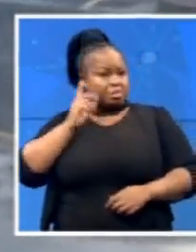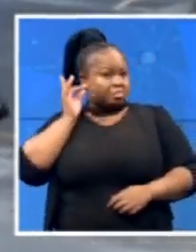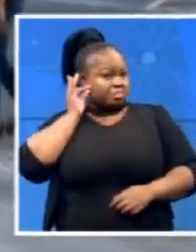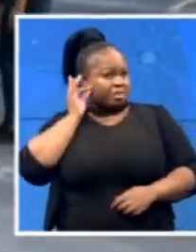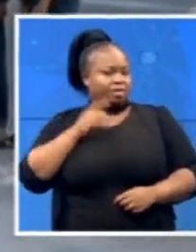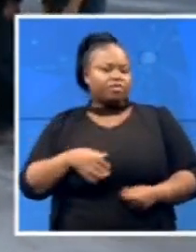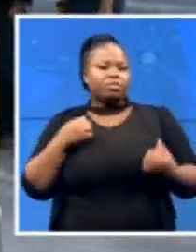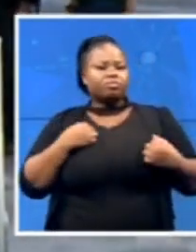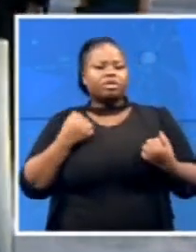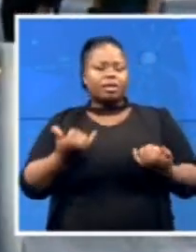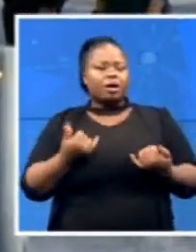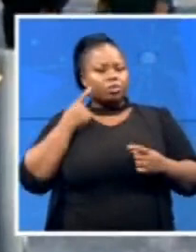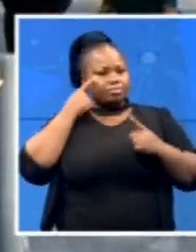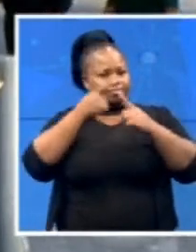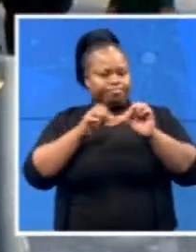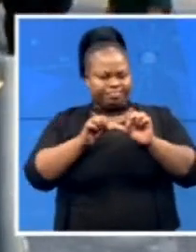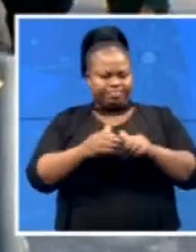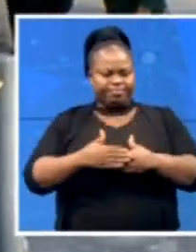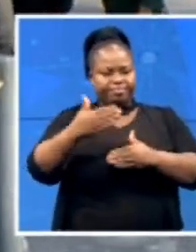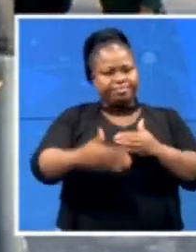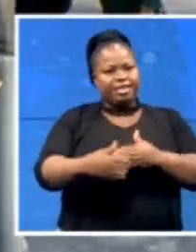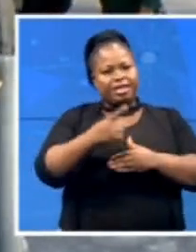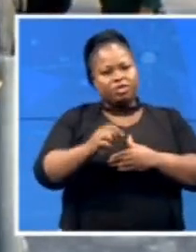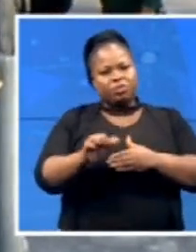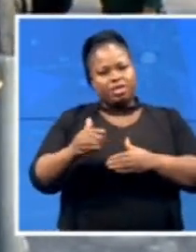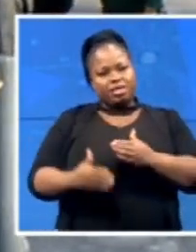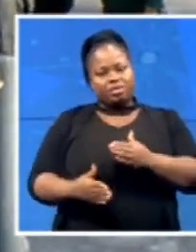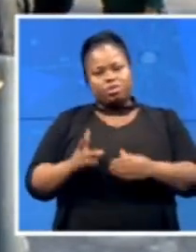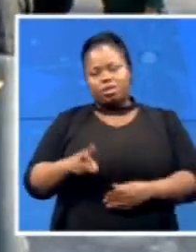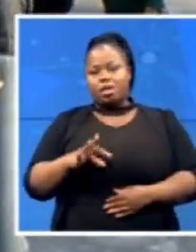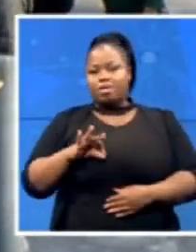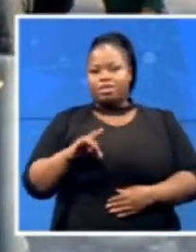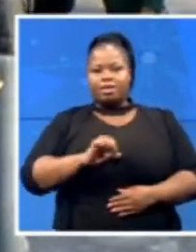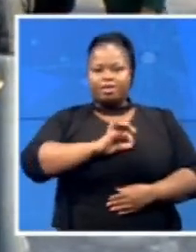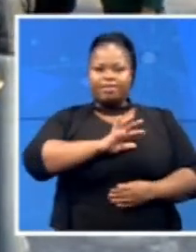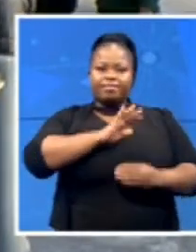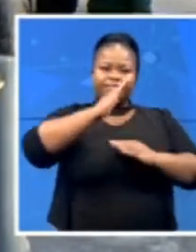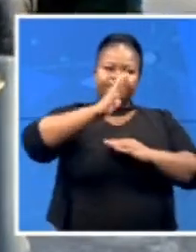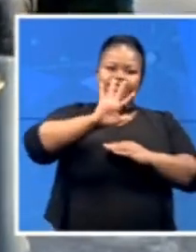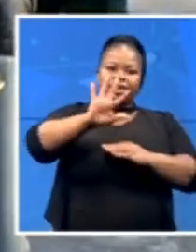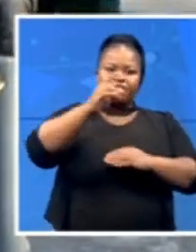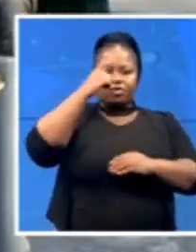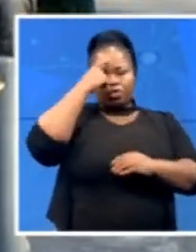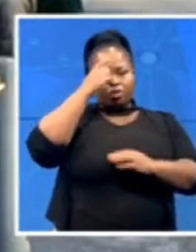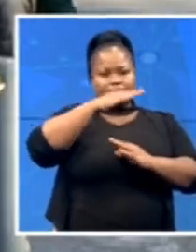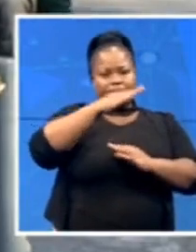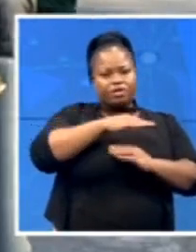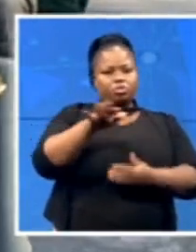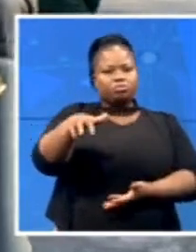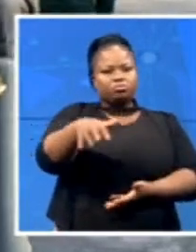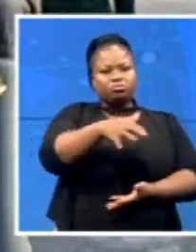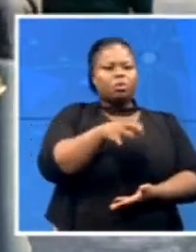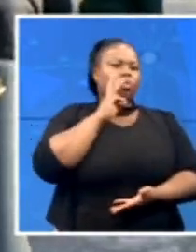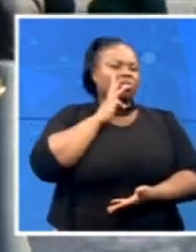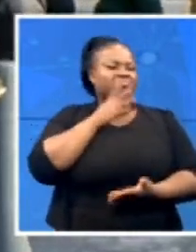carrying on for the next week. Every day until 5 in the afternoon they'll be collecting water. So anyone and everyone who's willing to